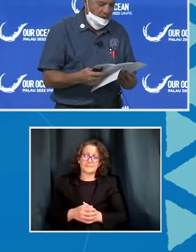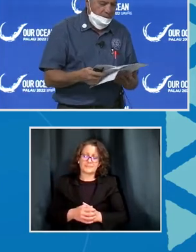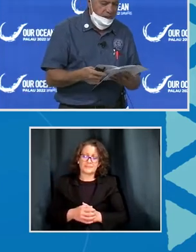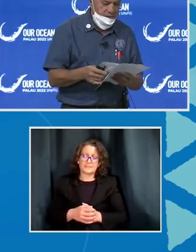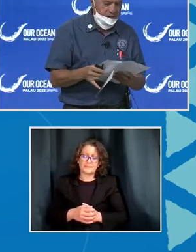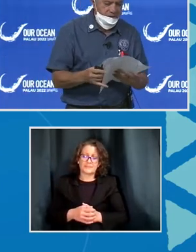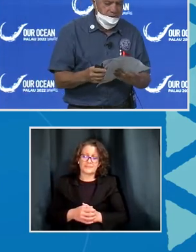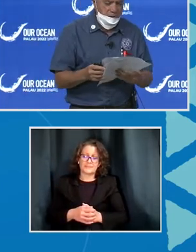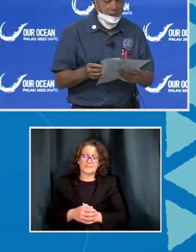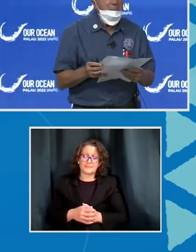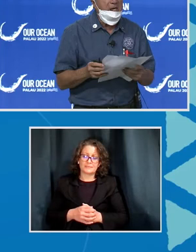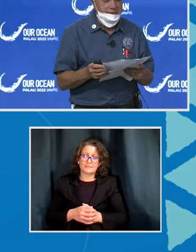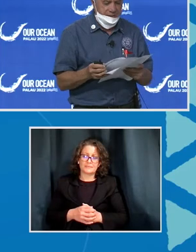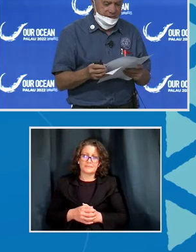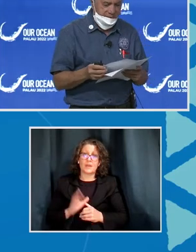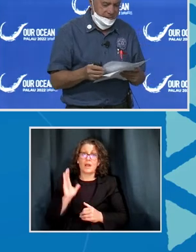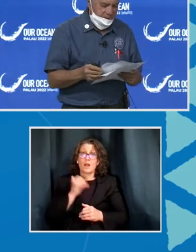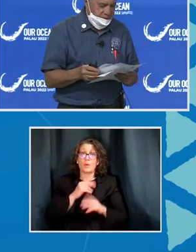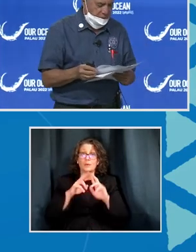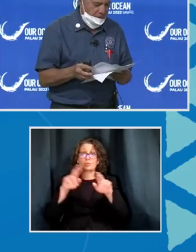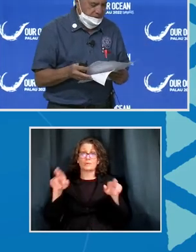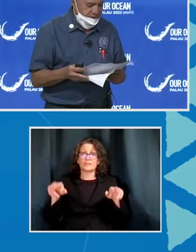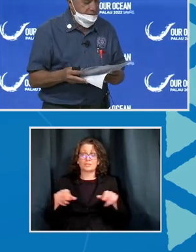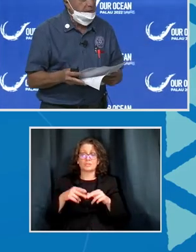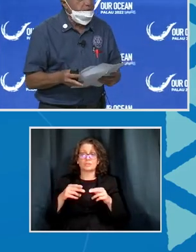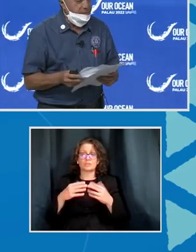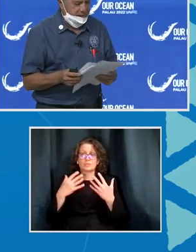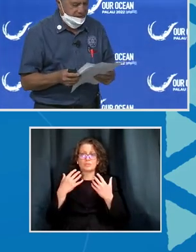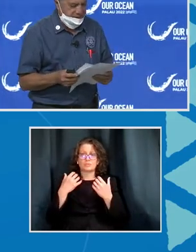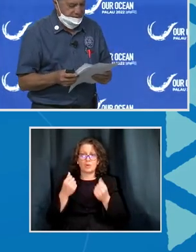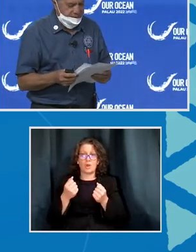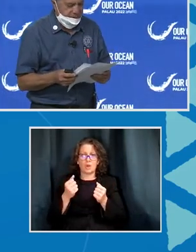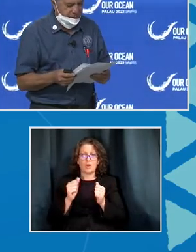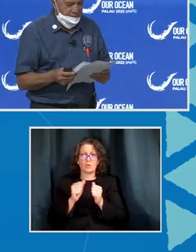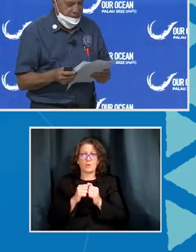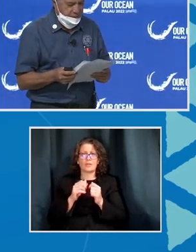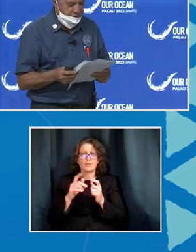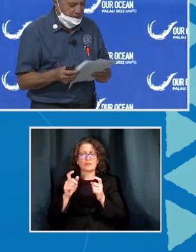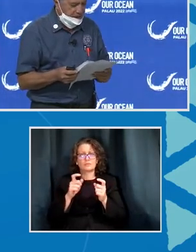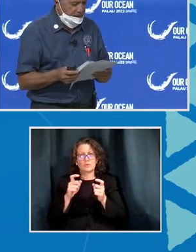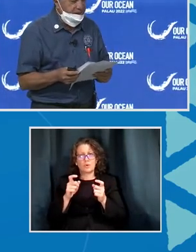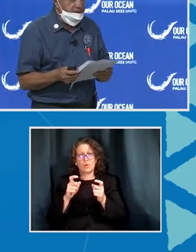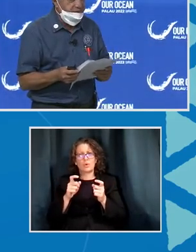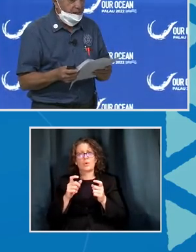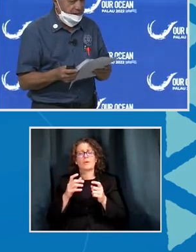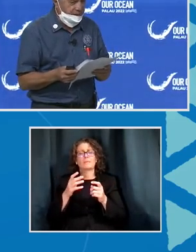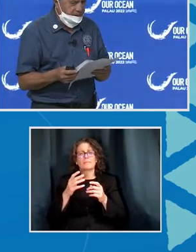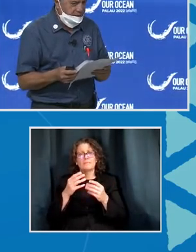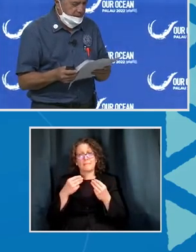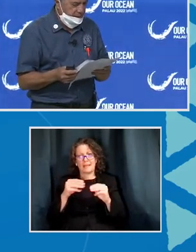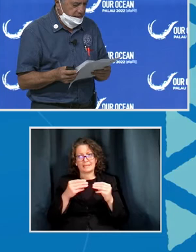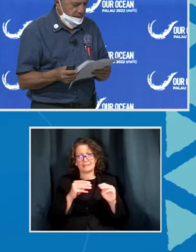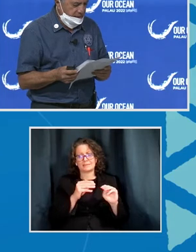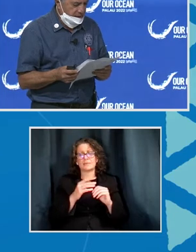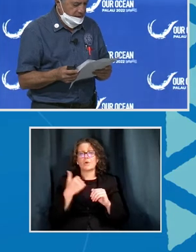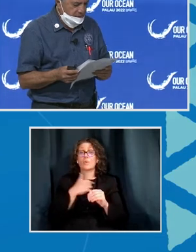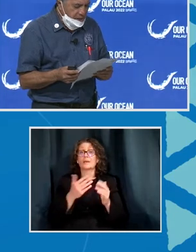Our region has strong monitoring control and surveillance mechanisms, and we know from the latest study